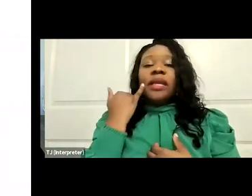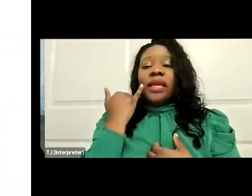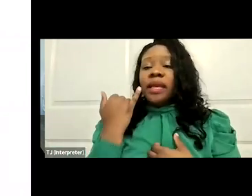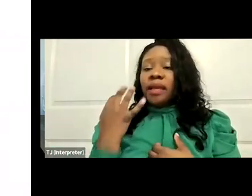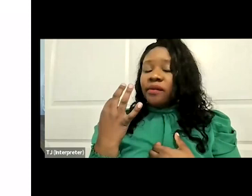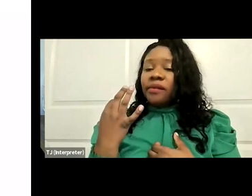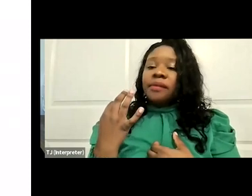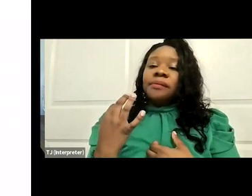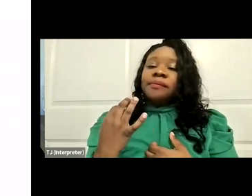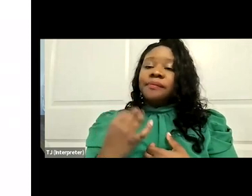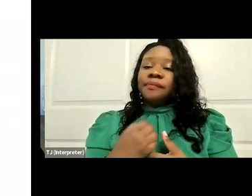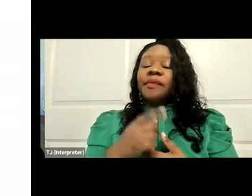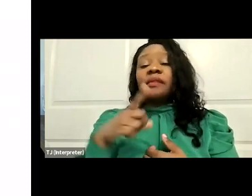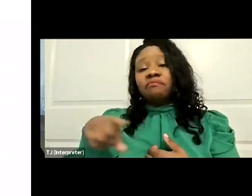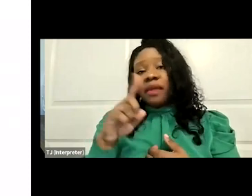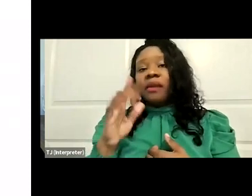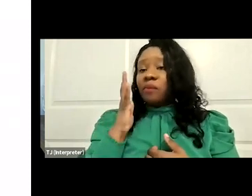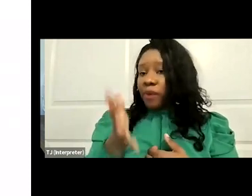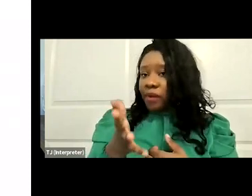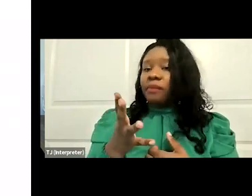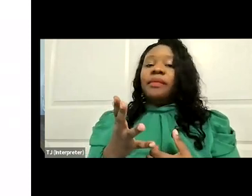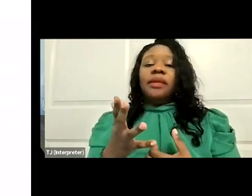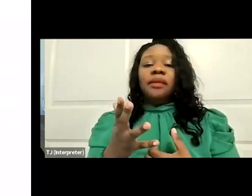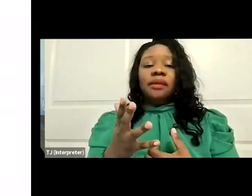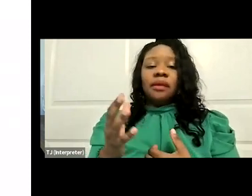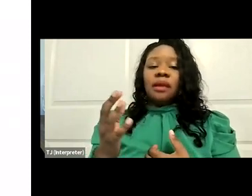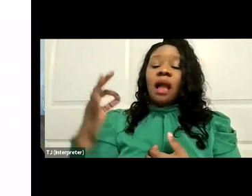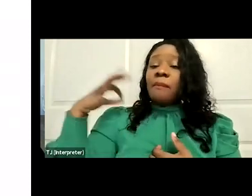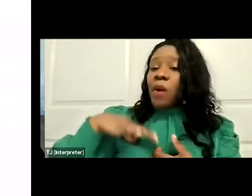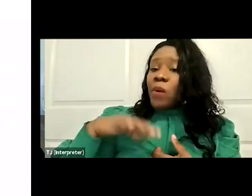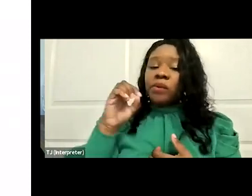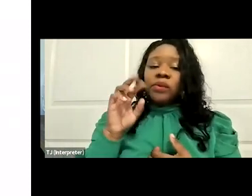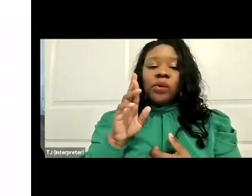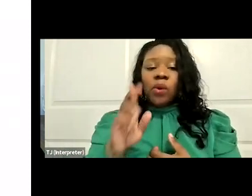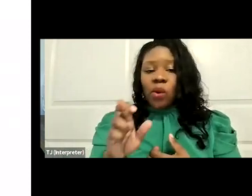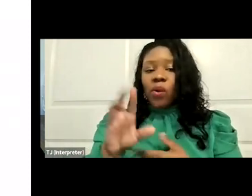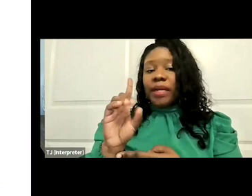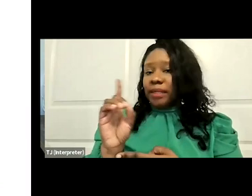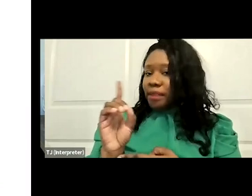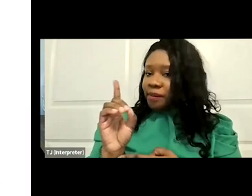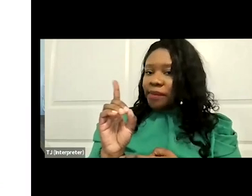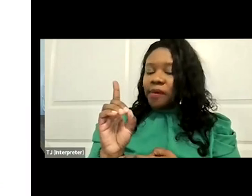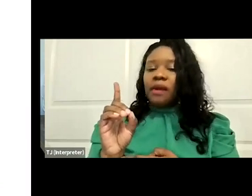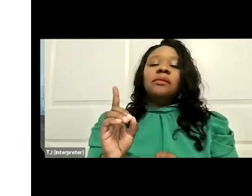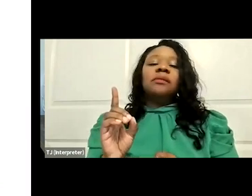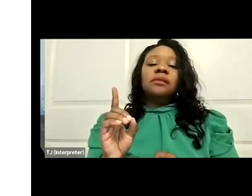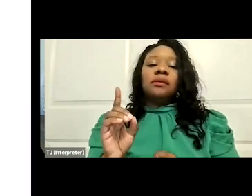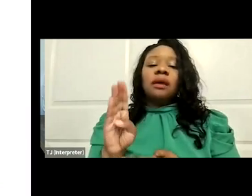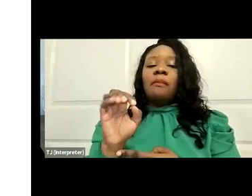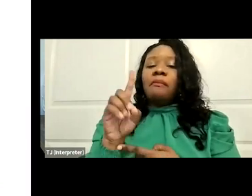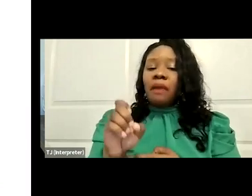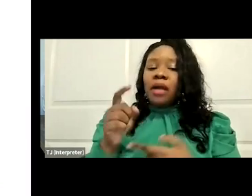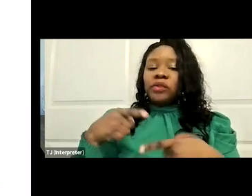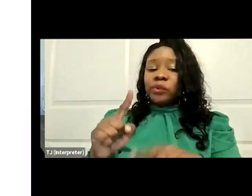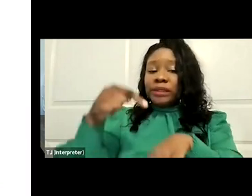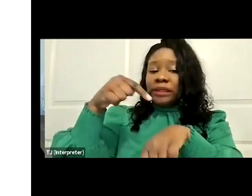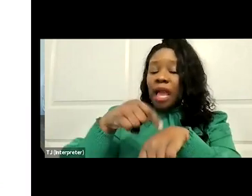if there is either an illness or a centrist Democrat box at the time of a